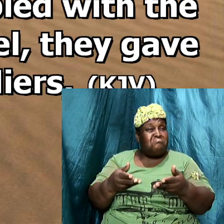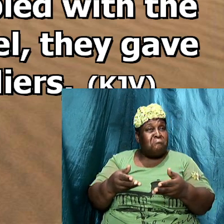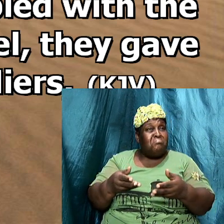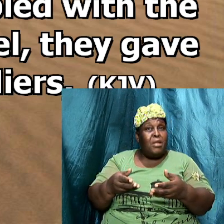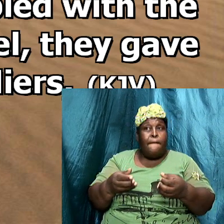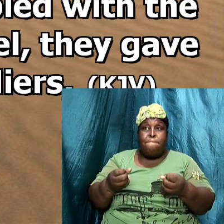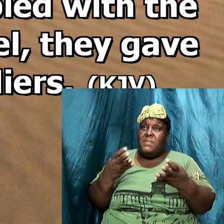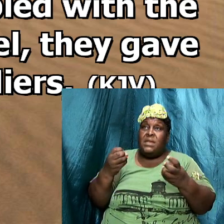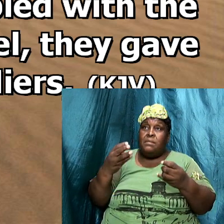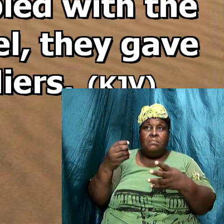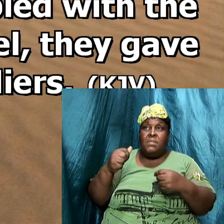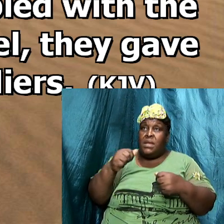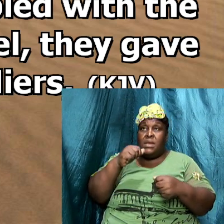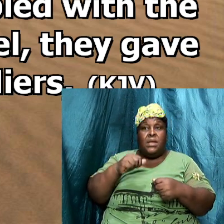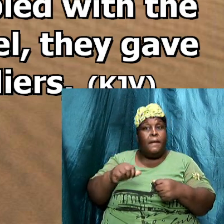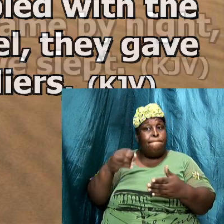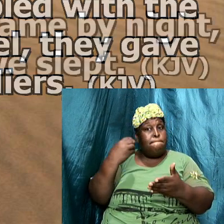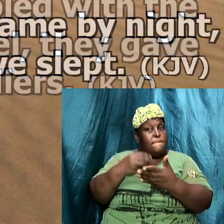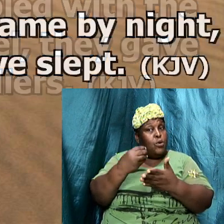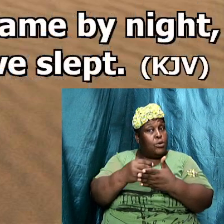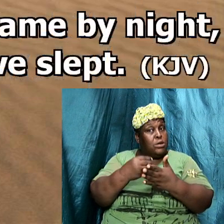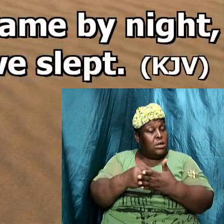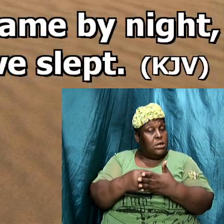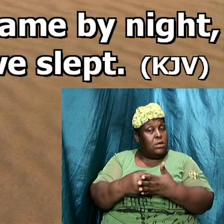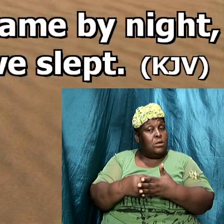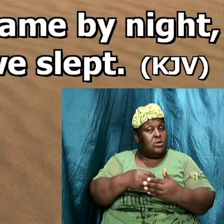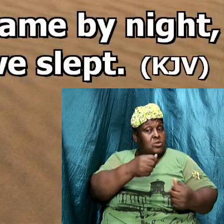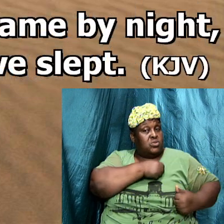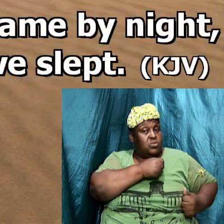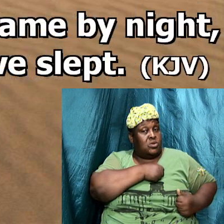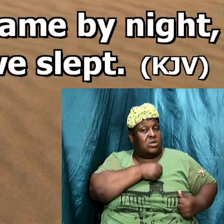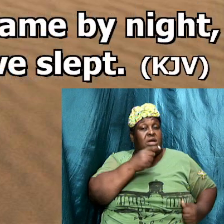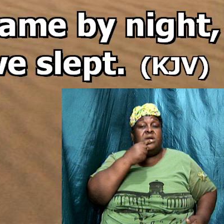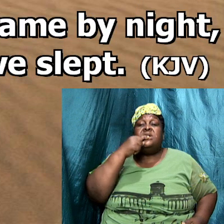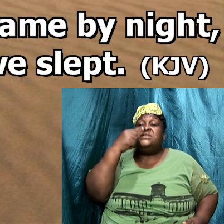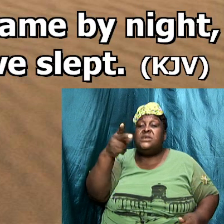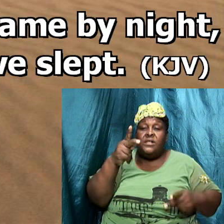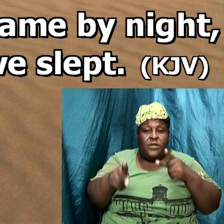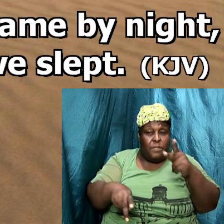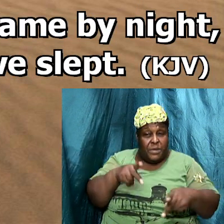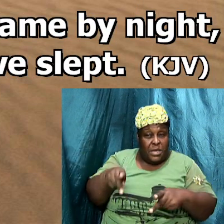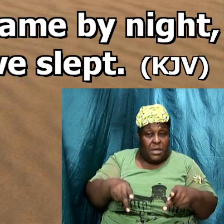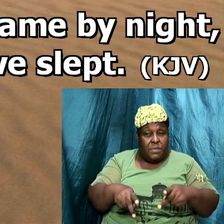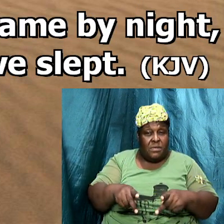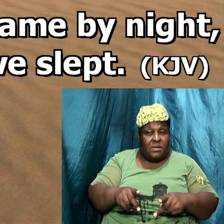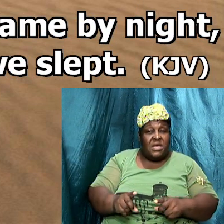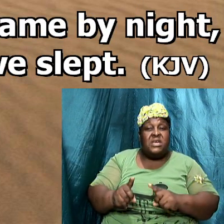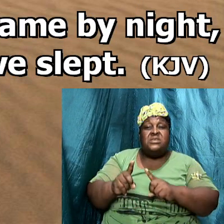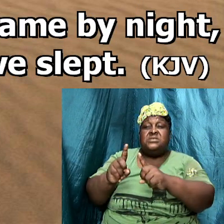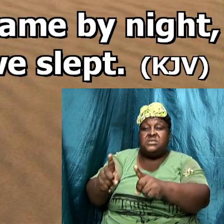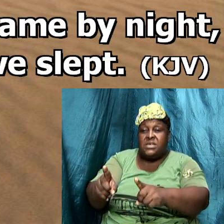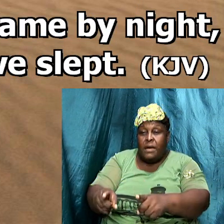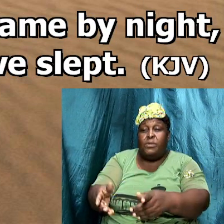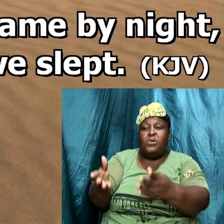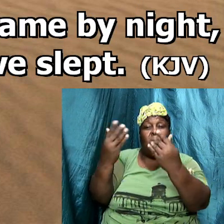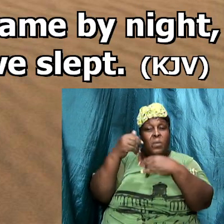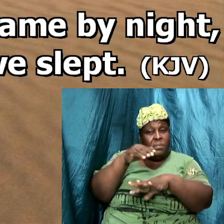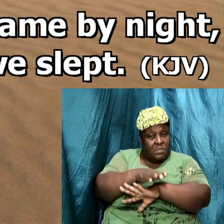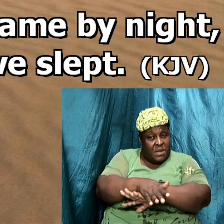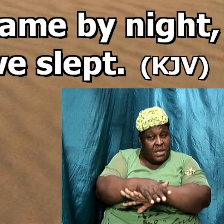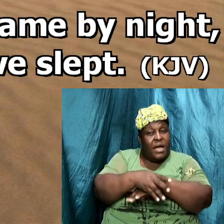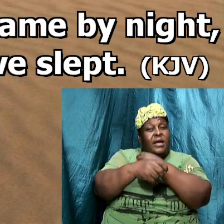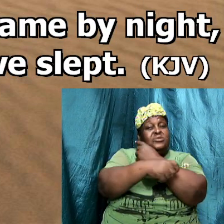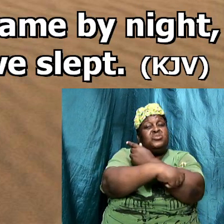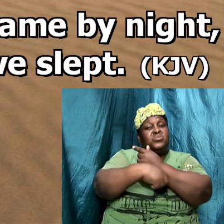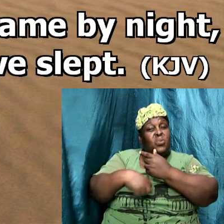money to the soldiers and said tell the people his disciples came by night and stole him away